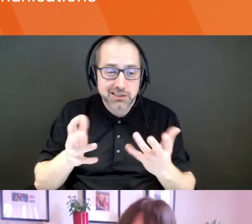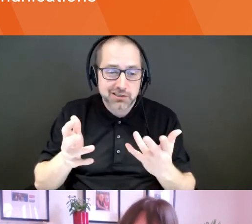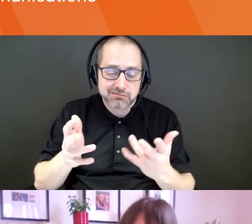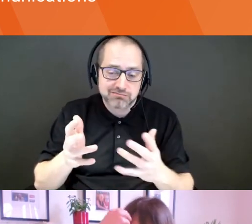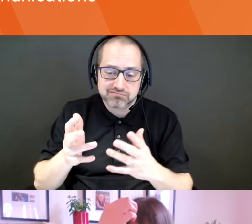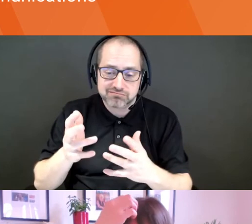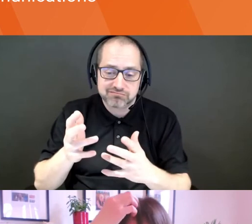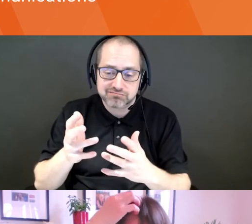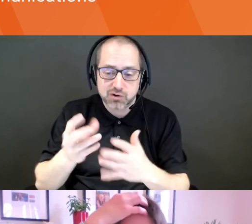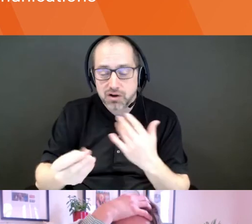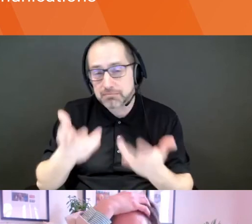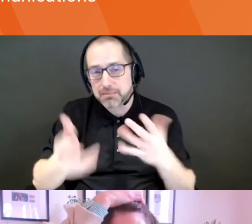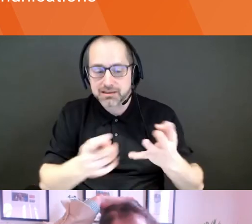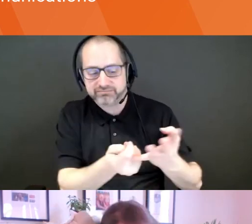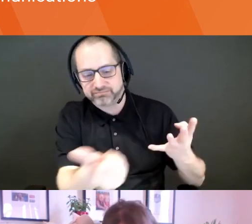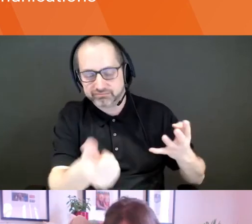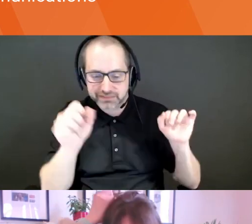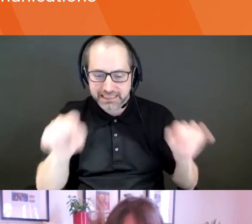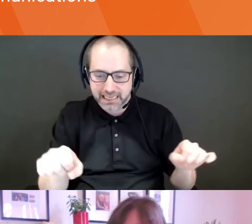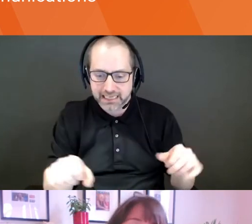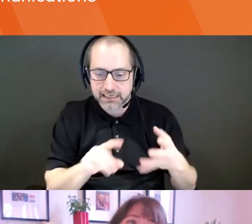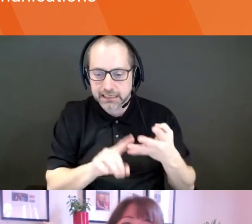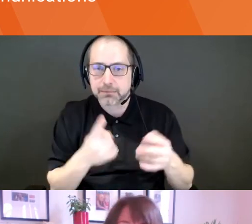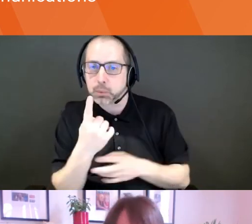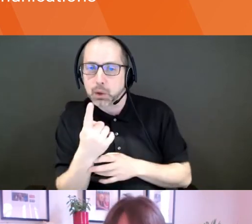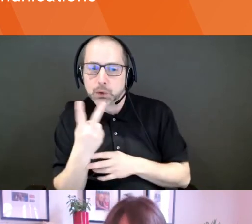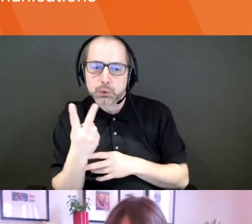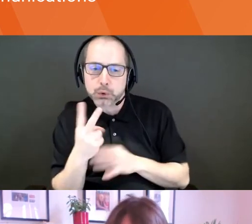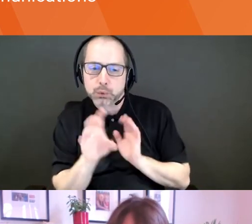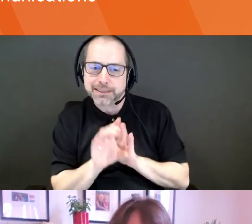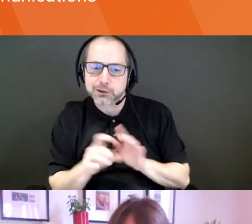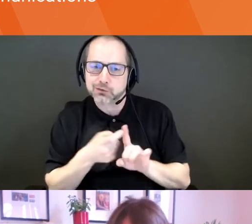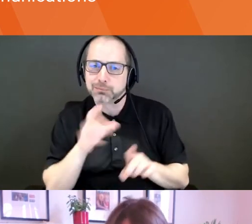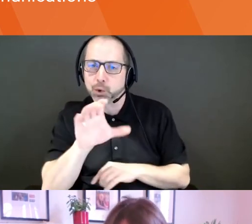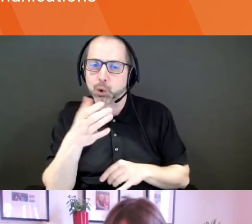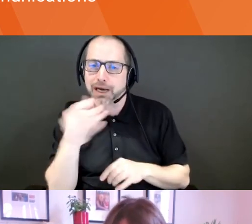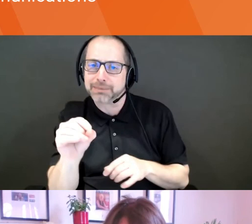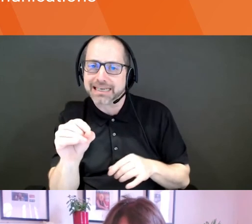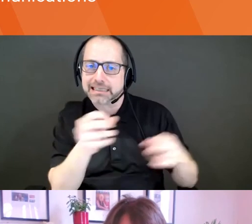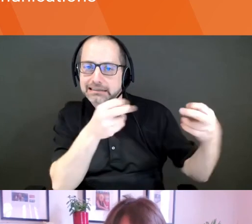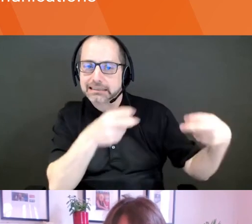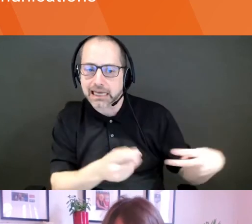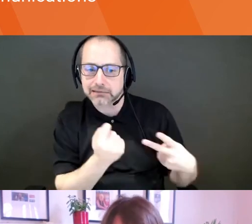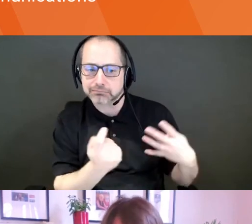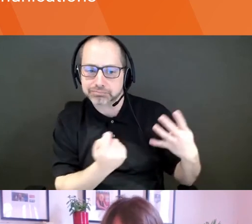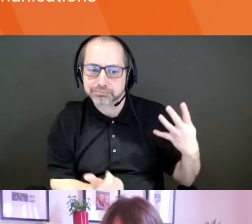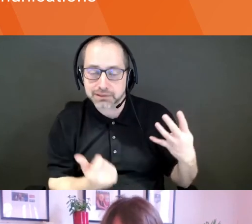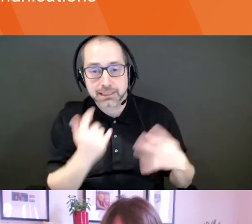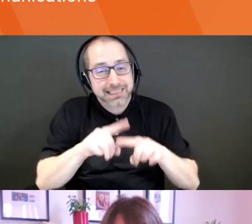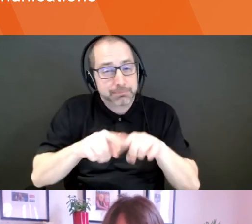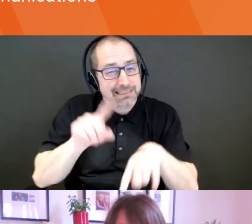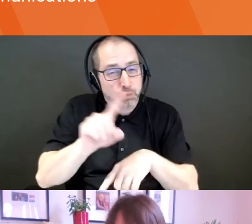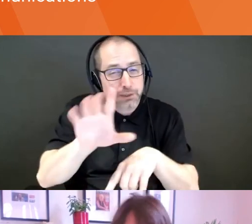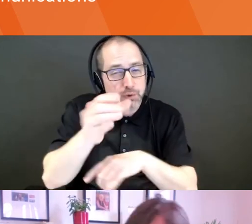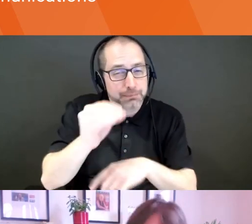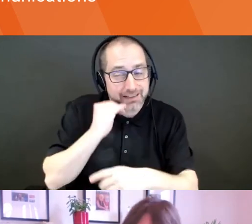two, uh, in your, in your company slide. If you've got traction, it depends on where your company's at in a five minute slide deck.